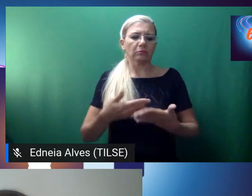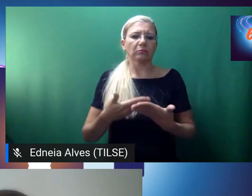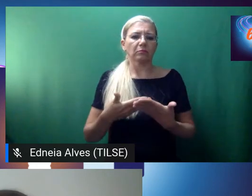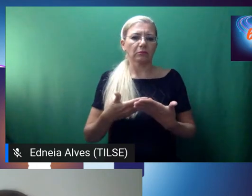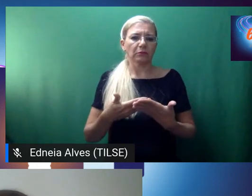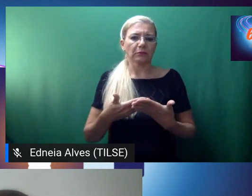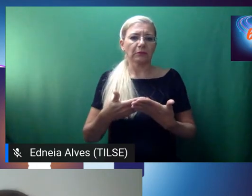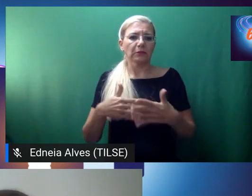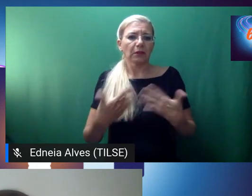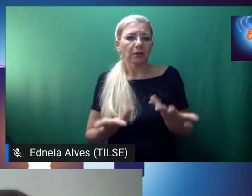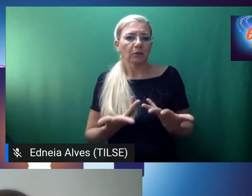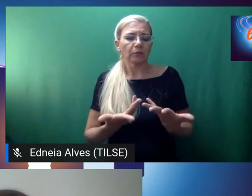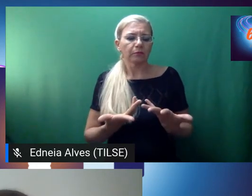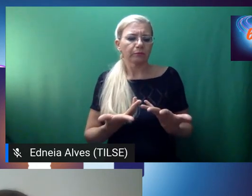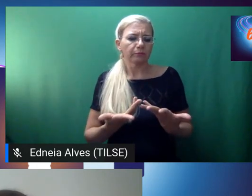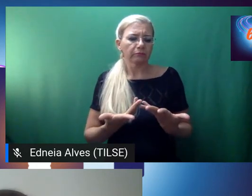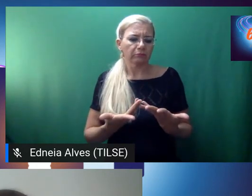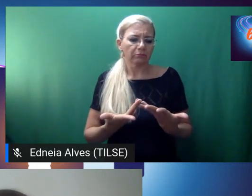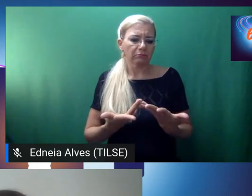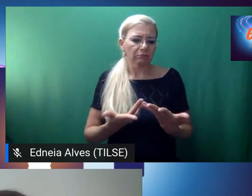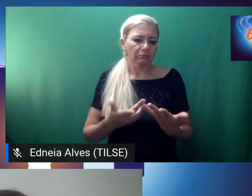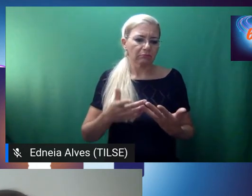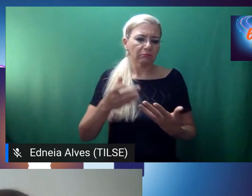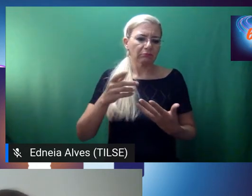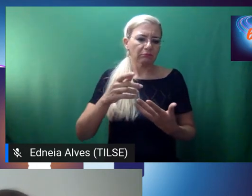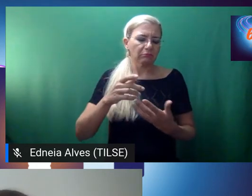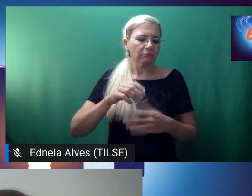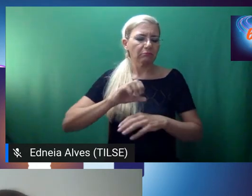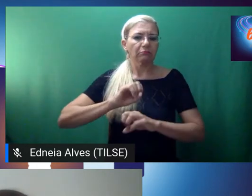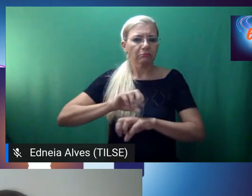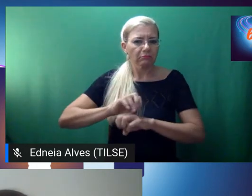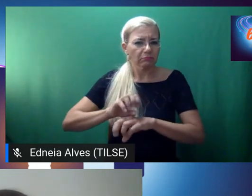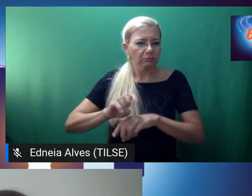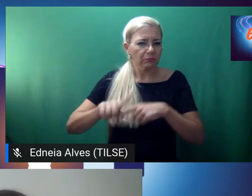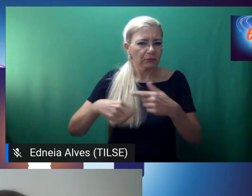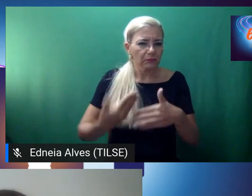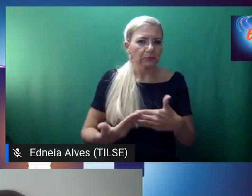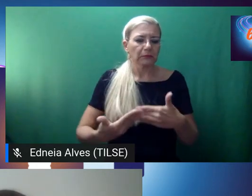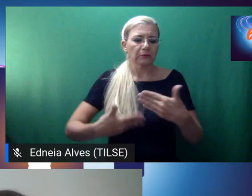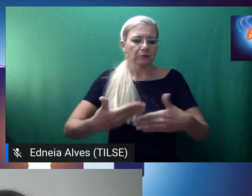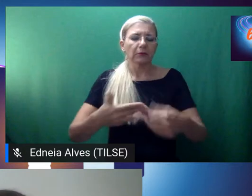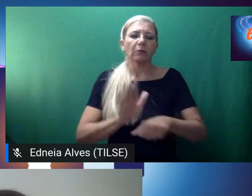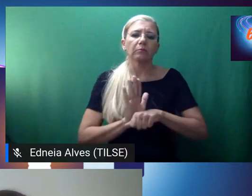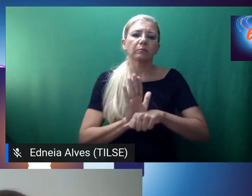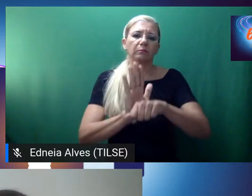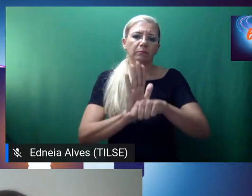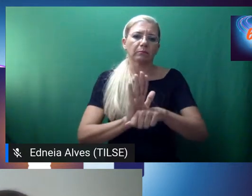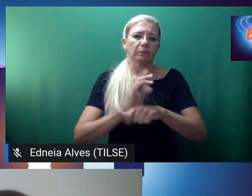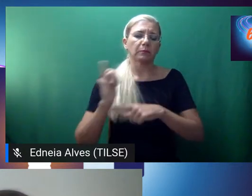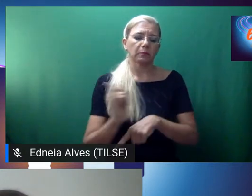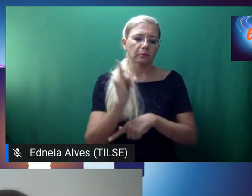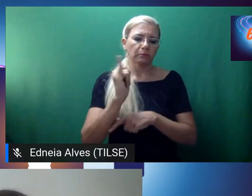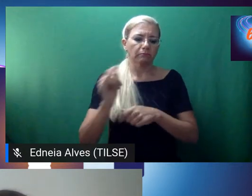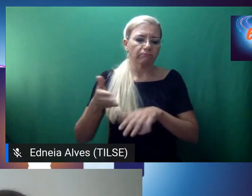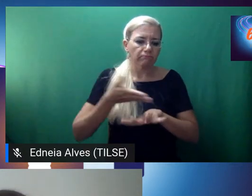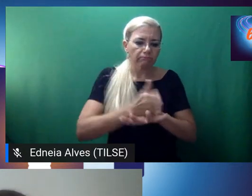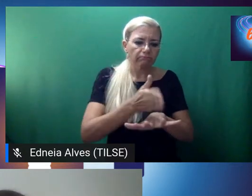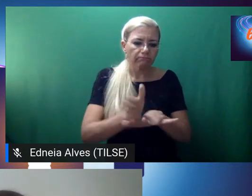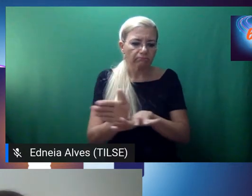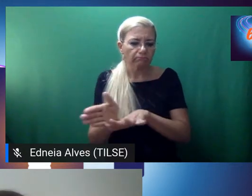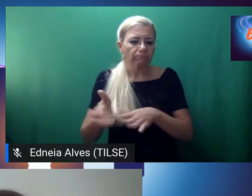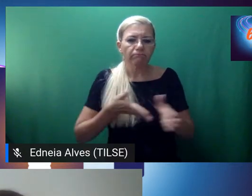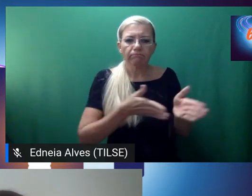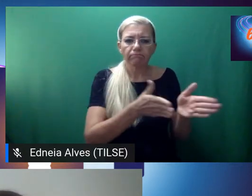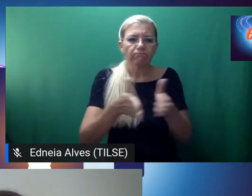recognize that those two roles are different and that each one of them contributes in a really important way to designing the